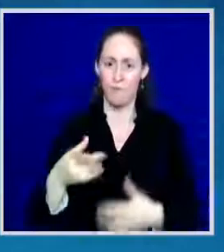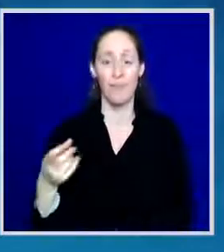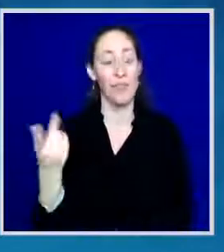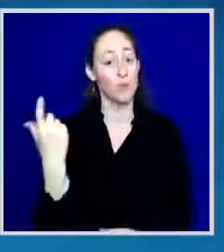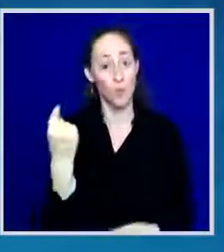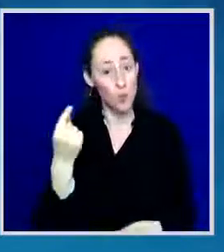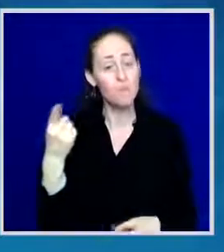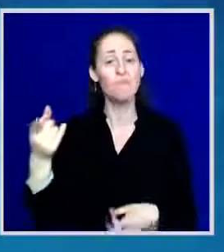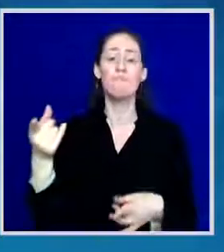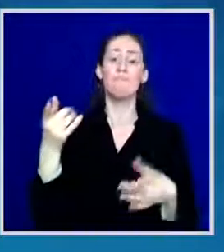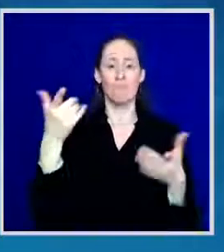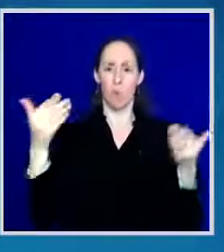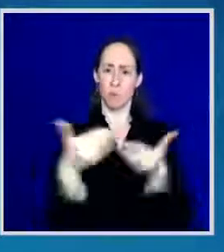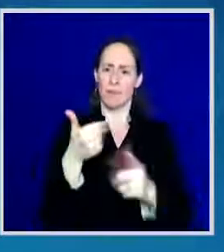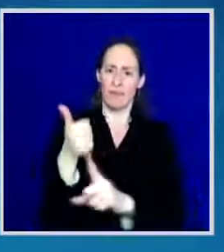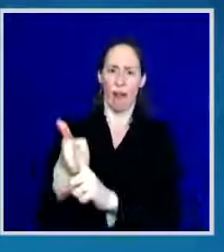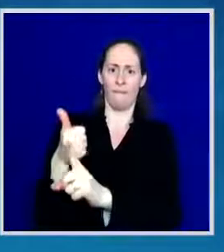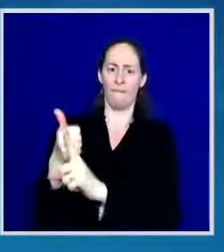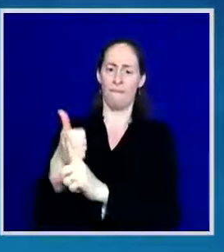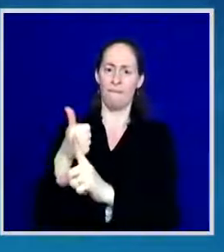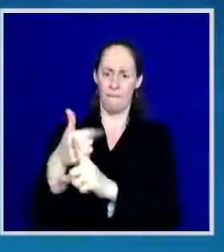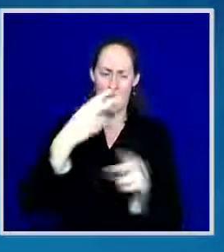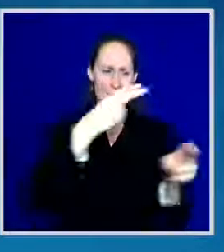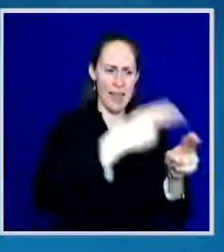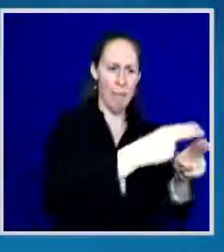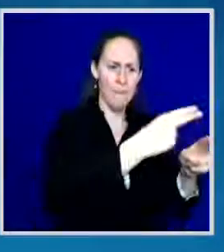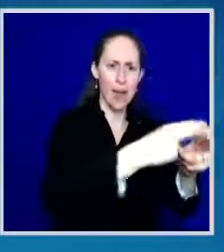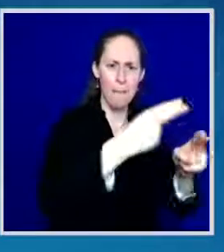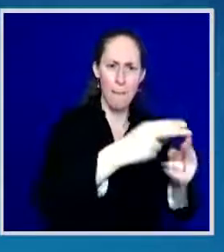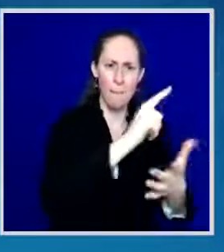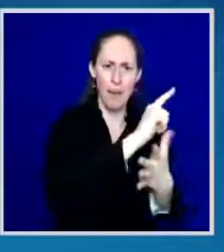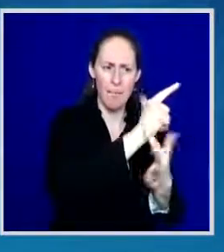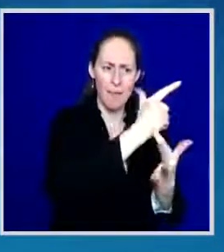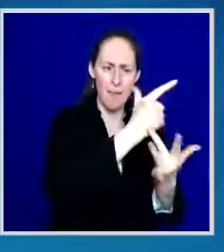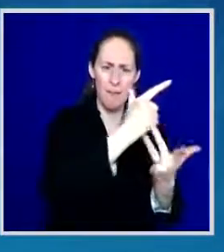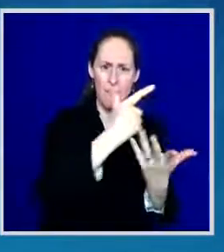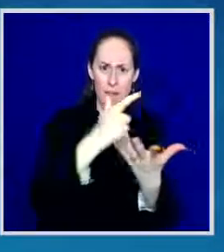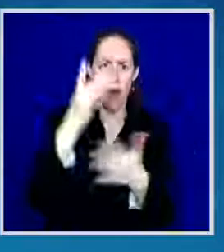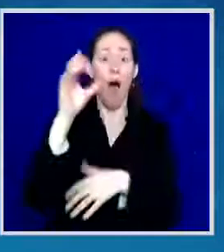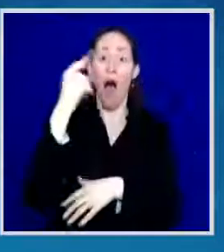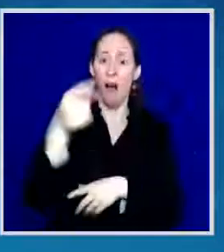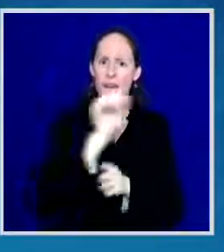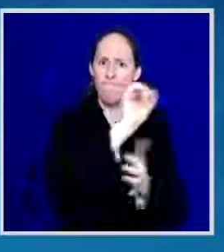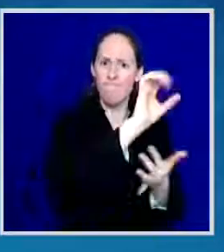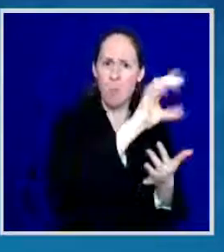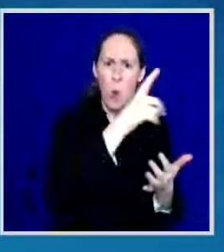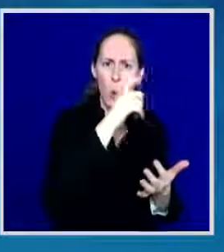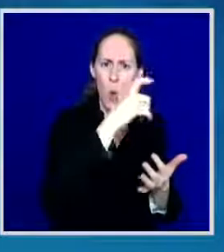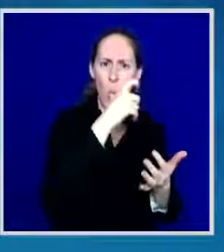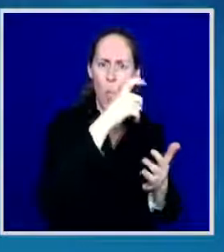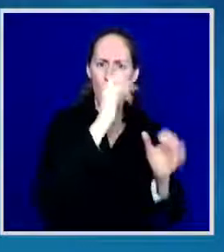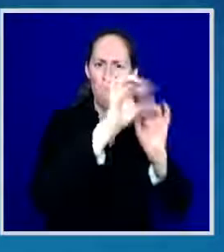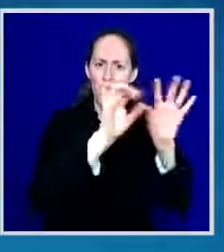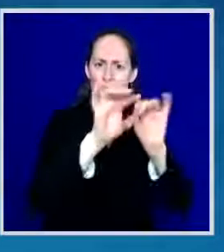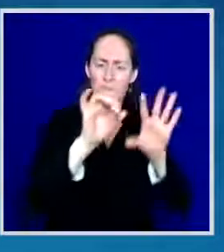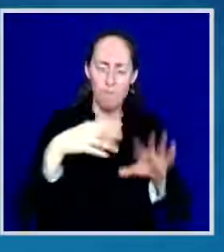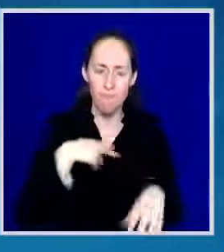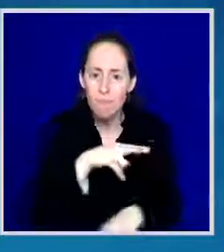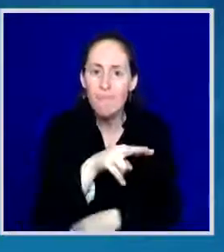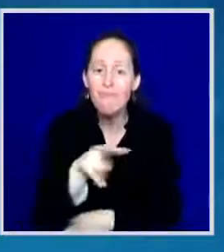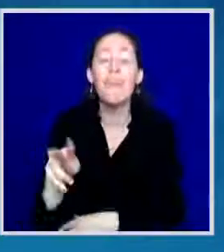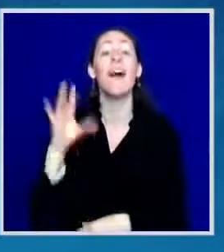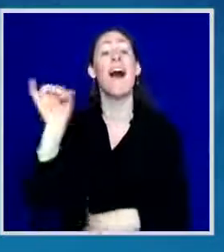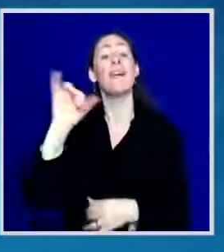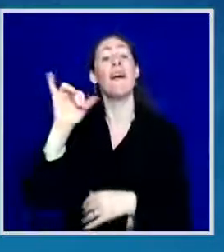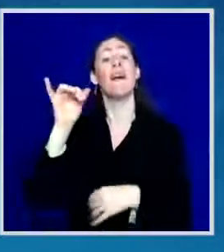everybody in the classroom, knew everyone. She's five years old. And immediately came glued to my side the whole time I was in the classroom, introduced me to